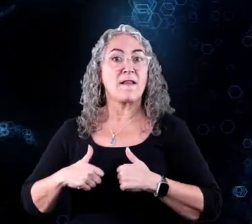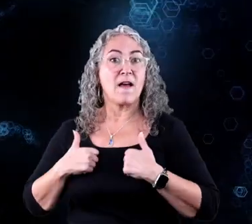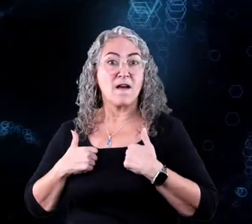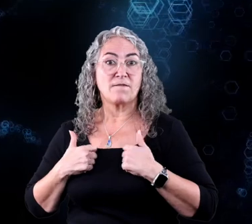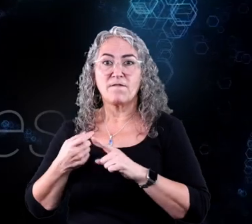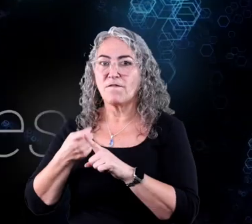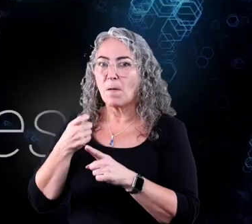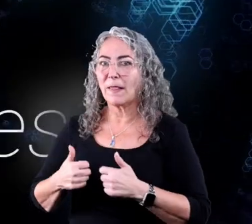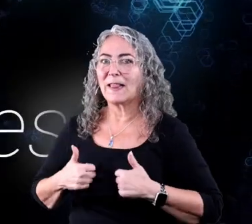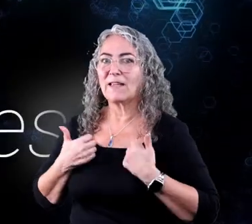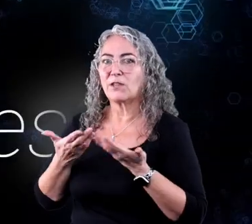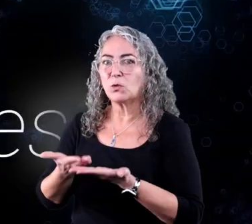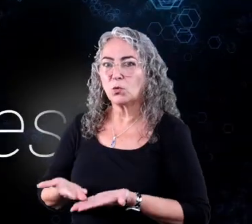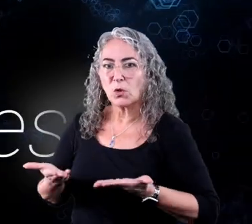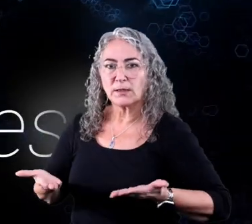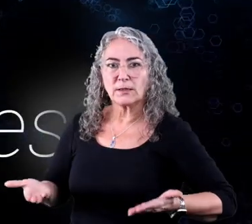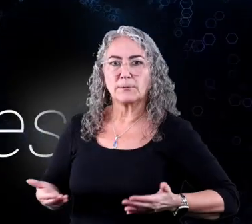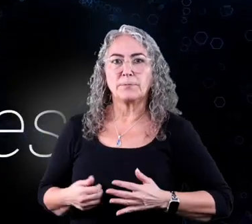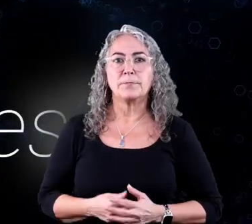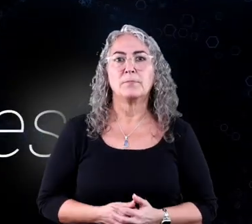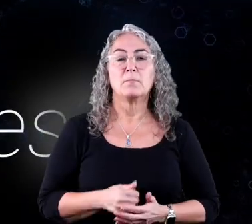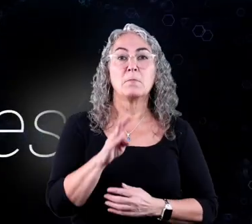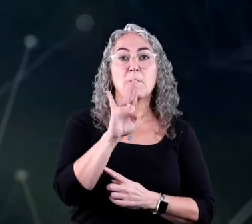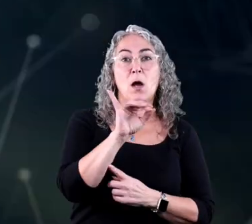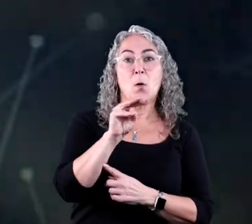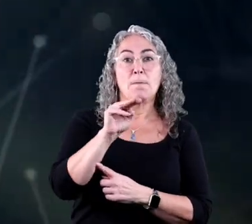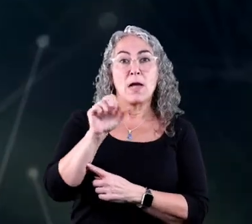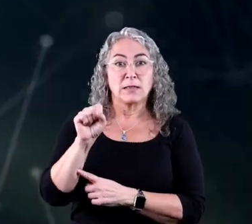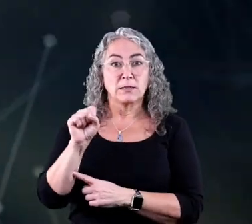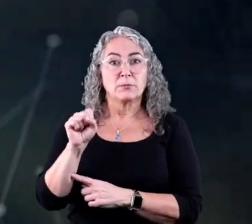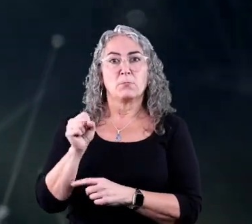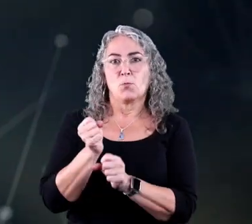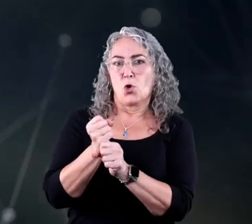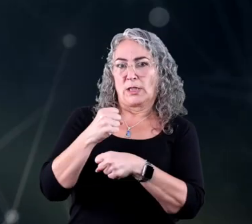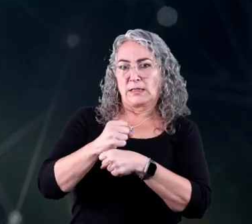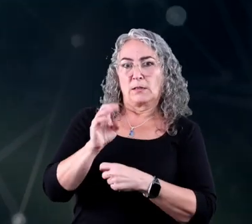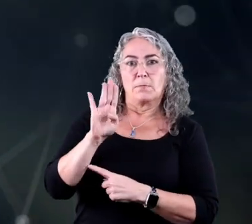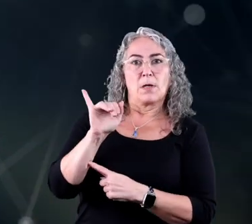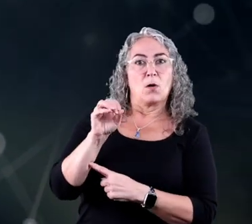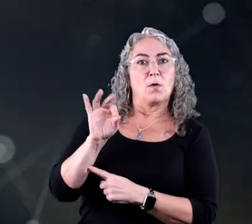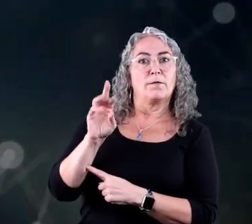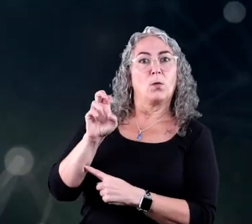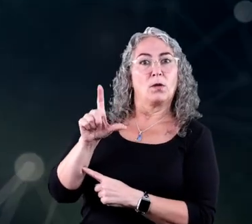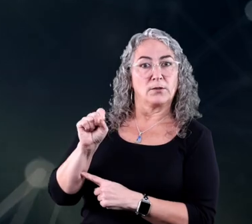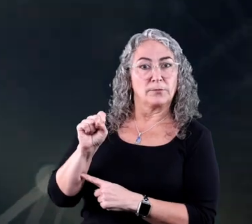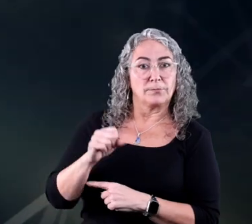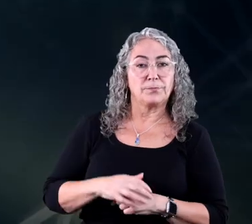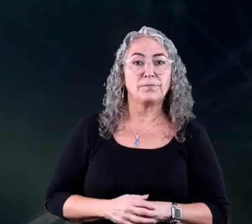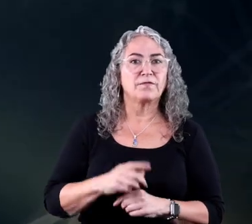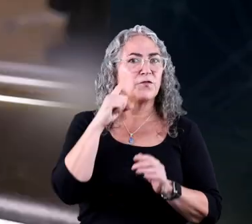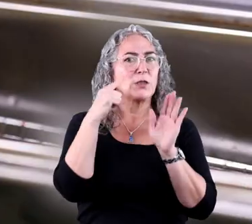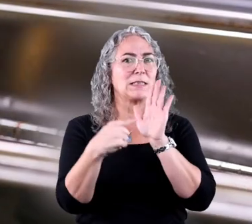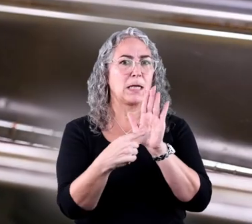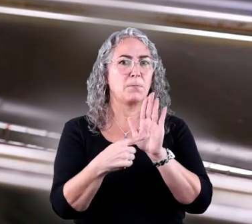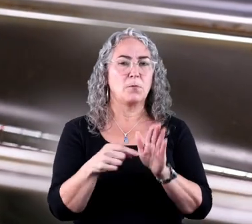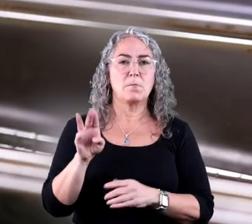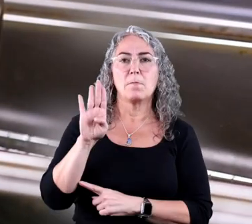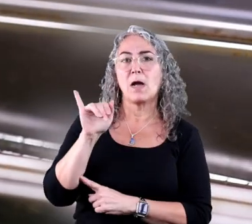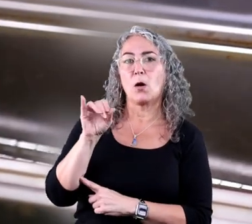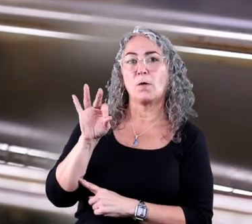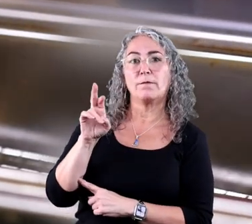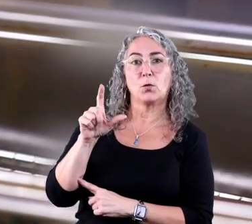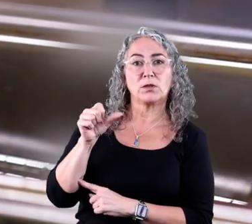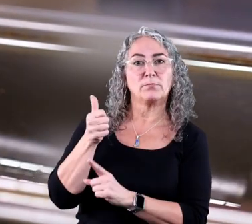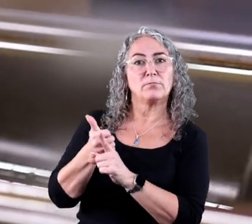biofuel is life from living sources. Biomass is used to produce biofuels. Biofuels An example